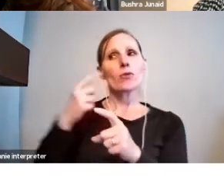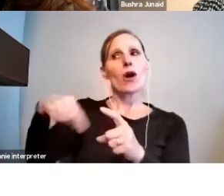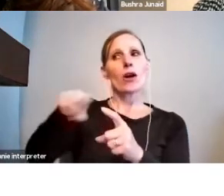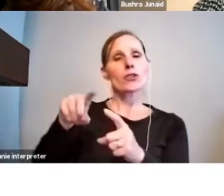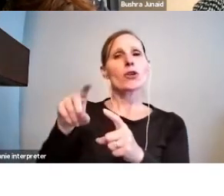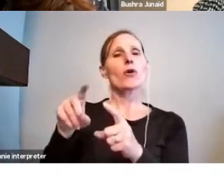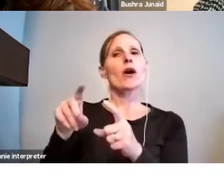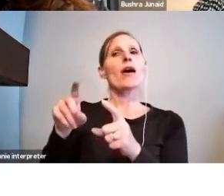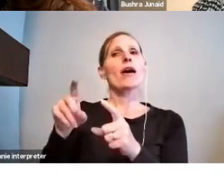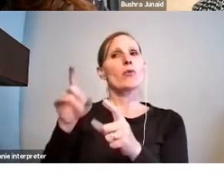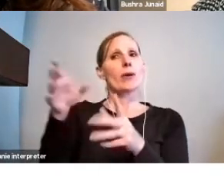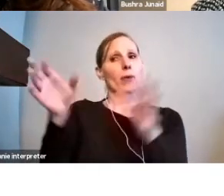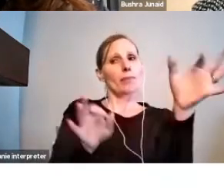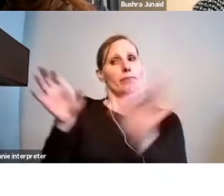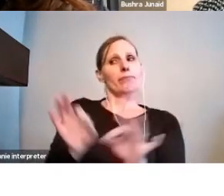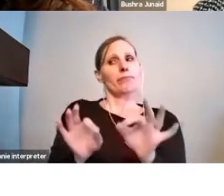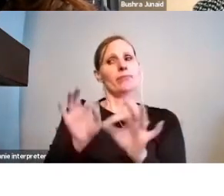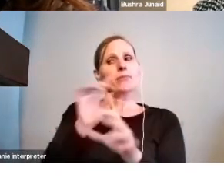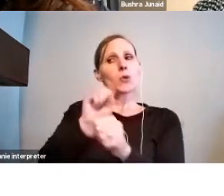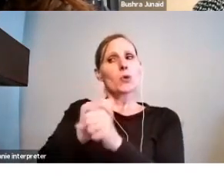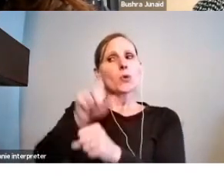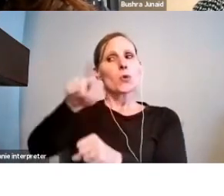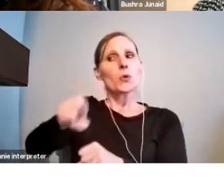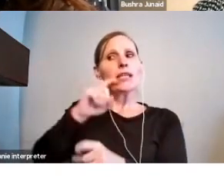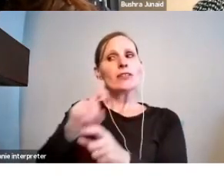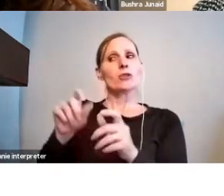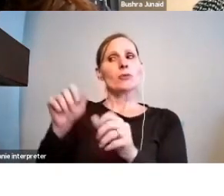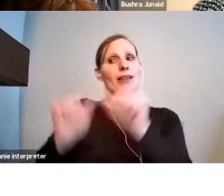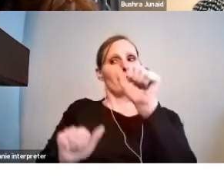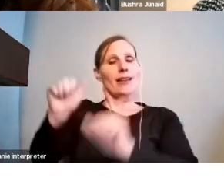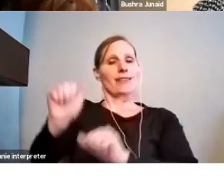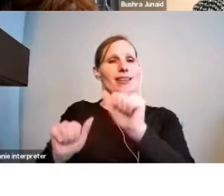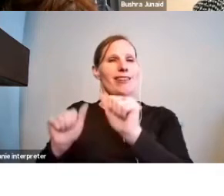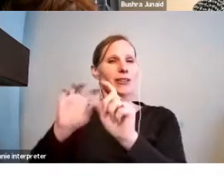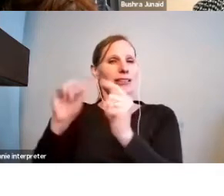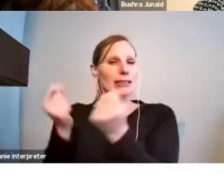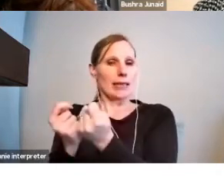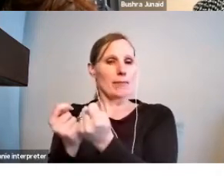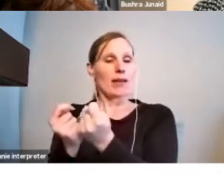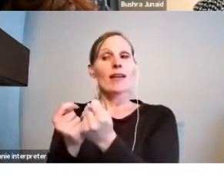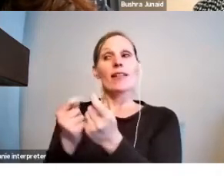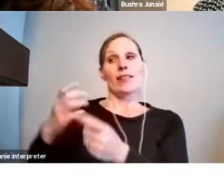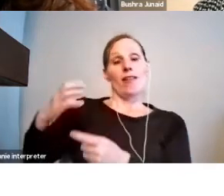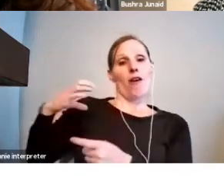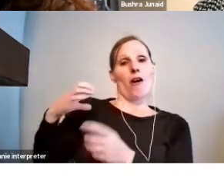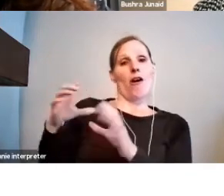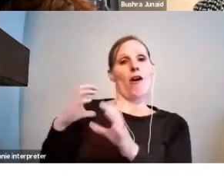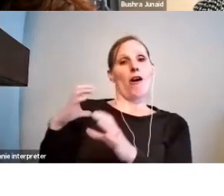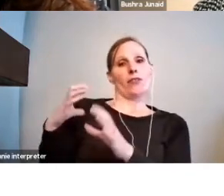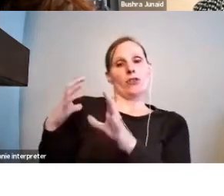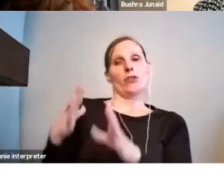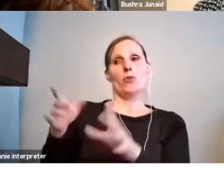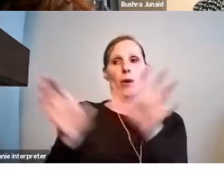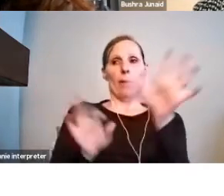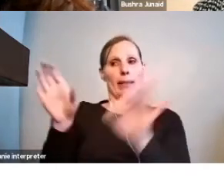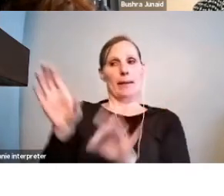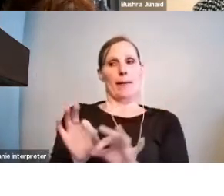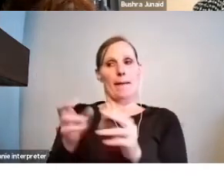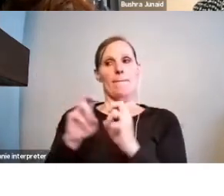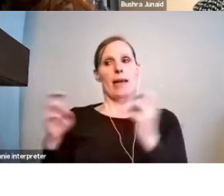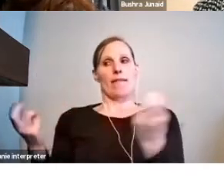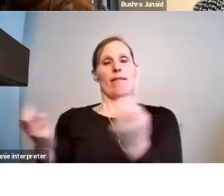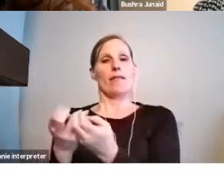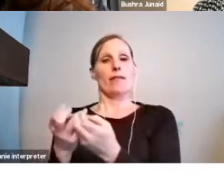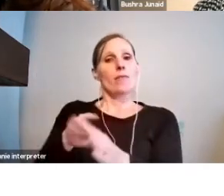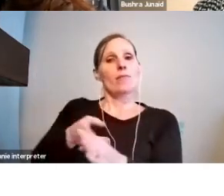be required to assess these particular applications. The officer then pulls together a panel of assessors who